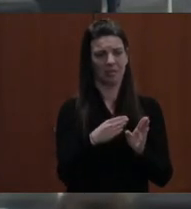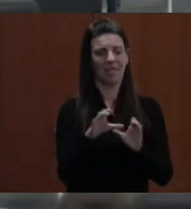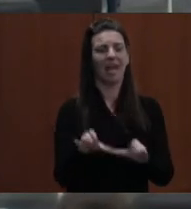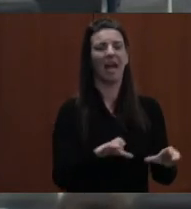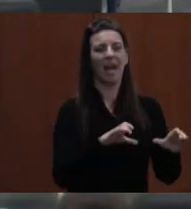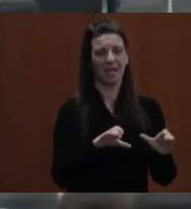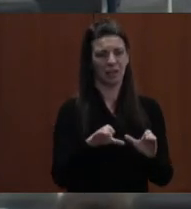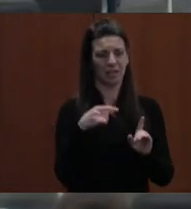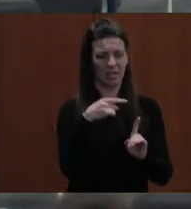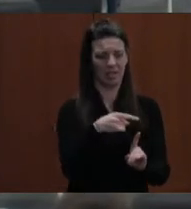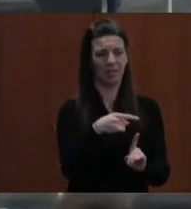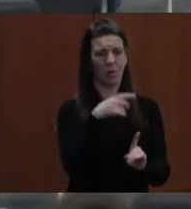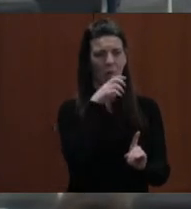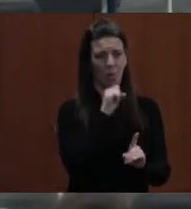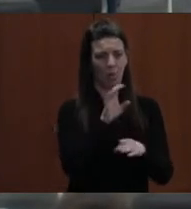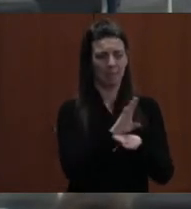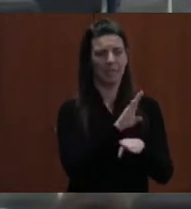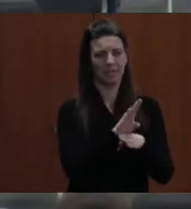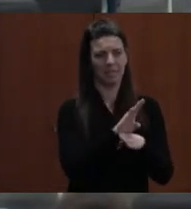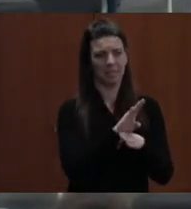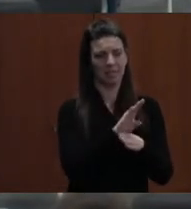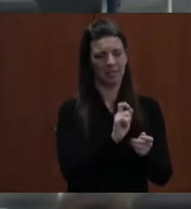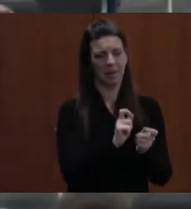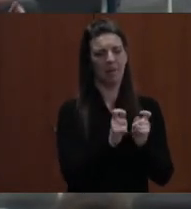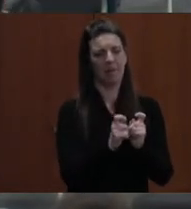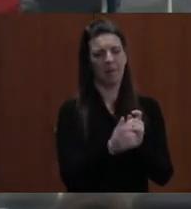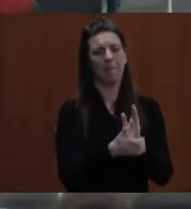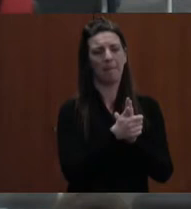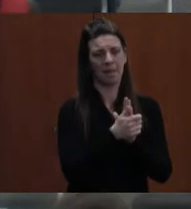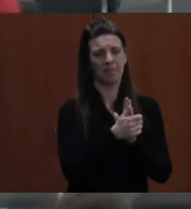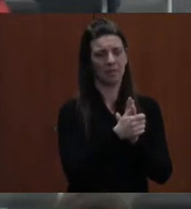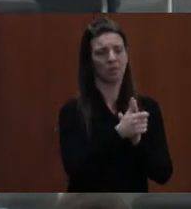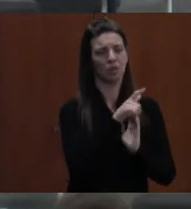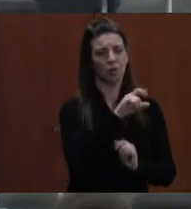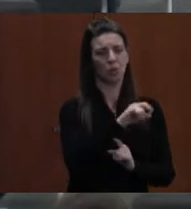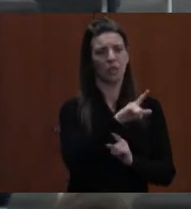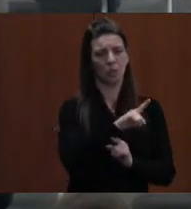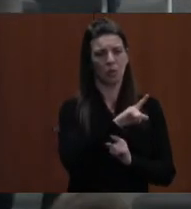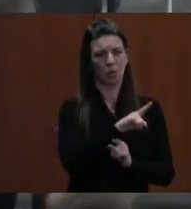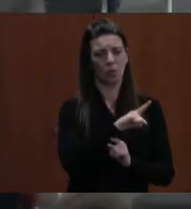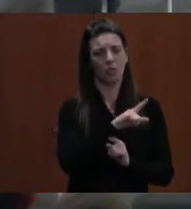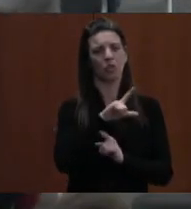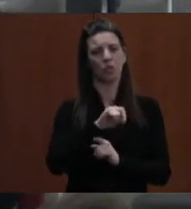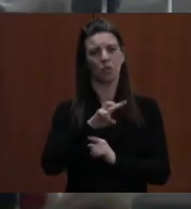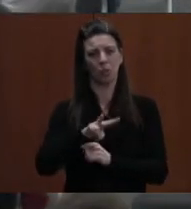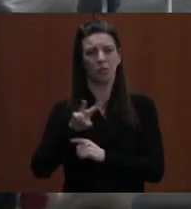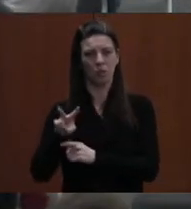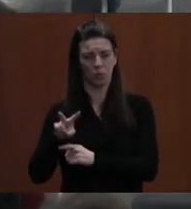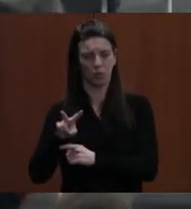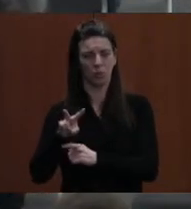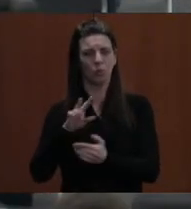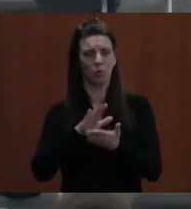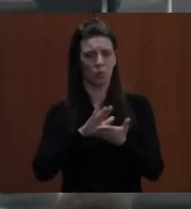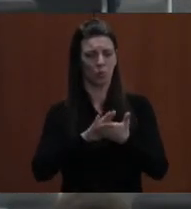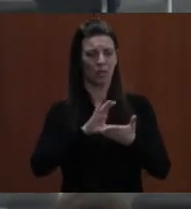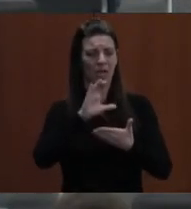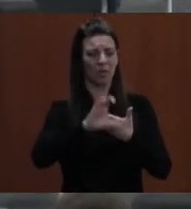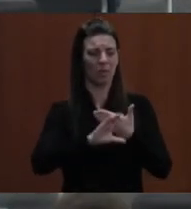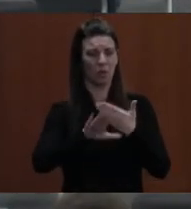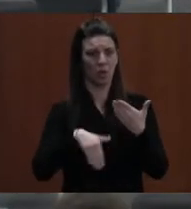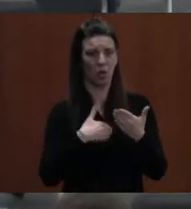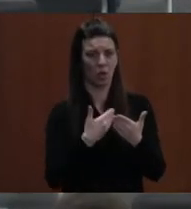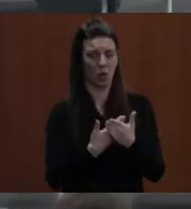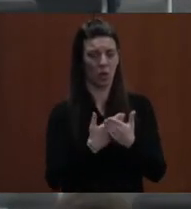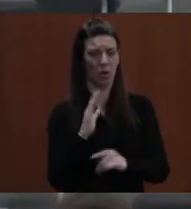titled amendment to the 2021-2022 school All those in favor of the amendment?